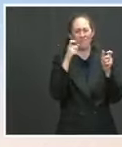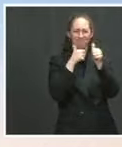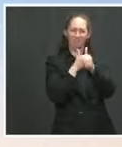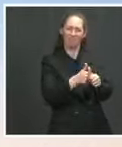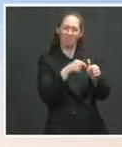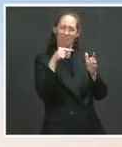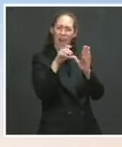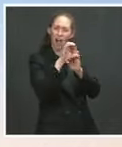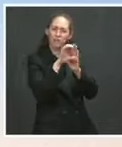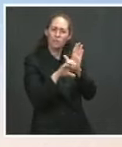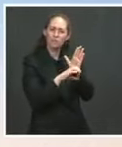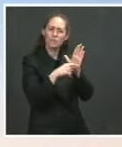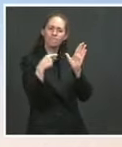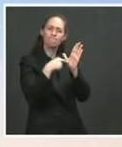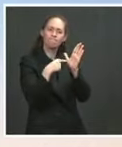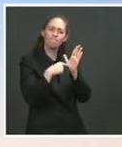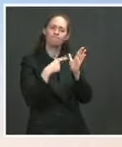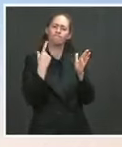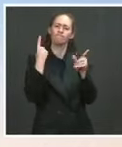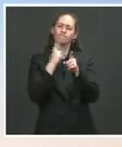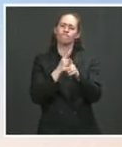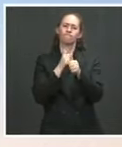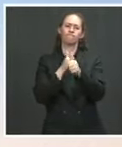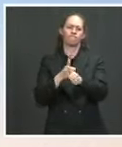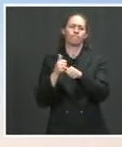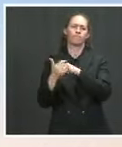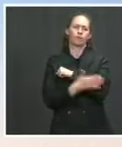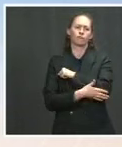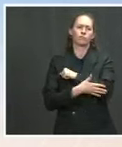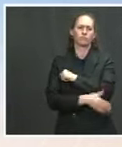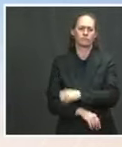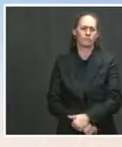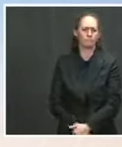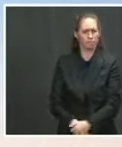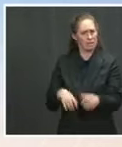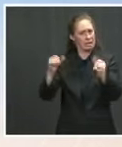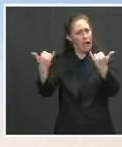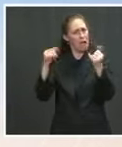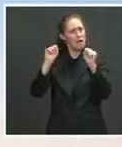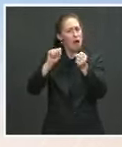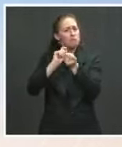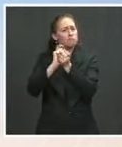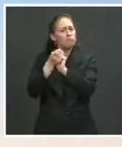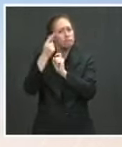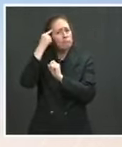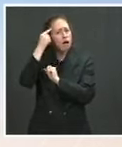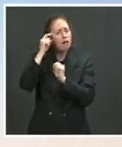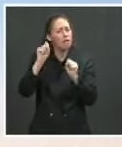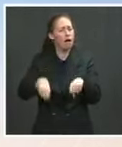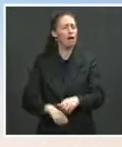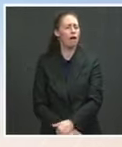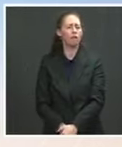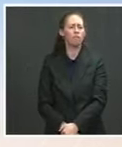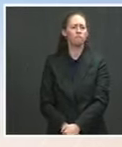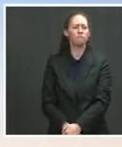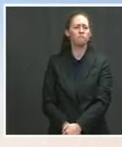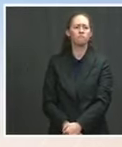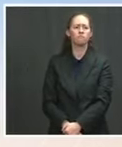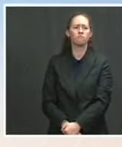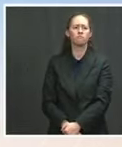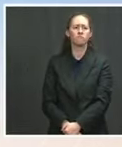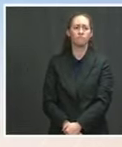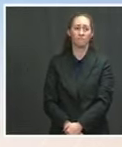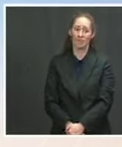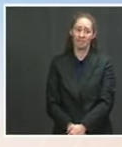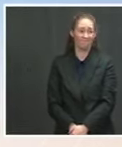the right thing. Just to follow up, would you be open to the possibility of a commission? hasn't been a vote in the Senate yet. Obviously, our hope is